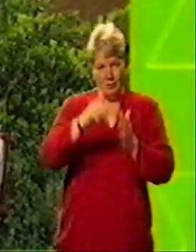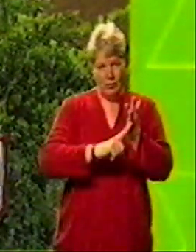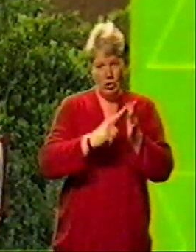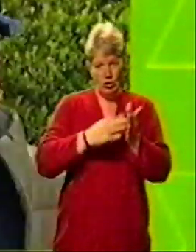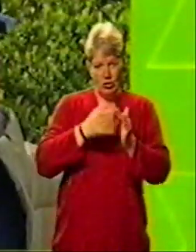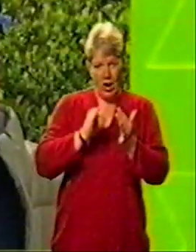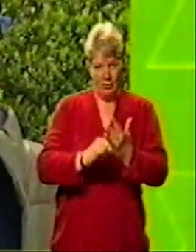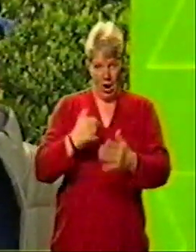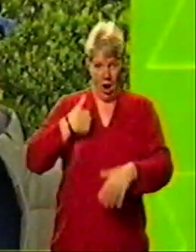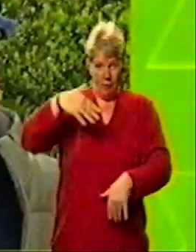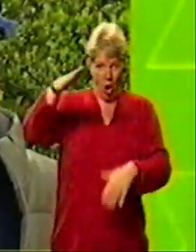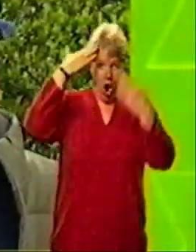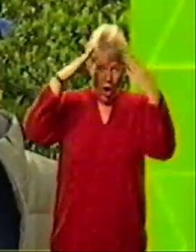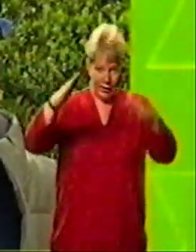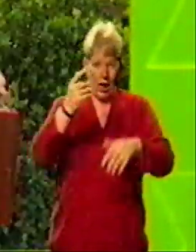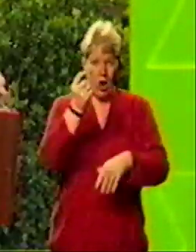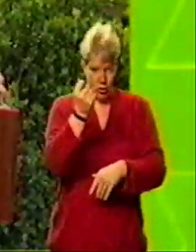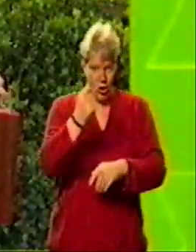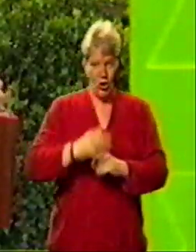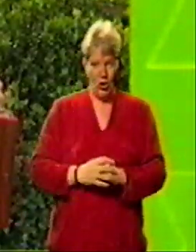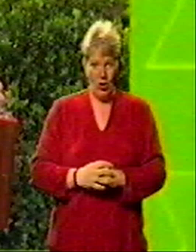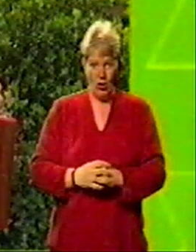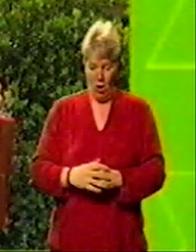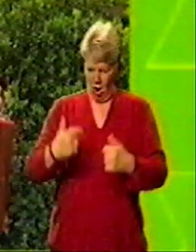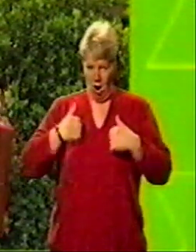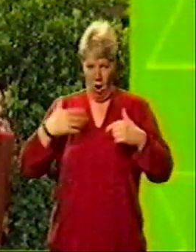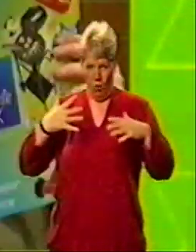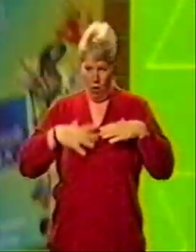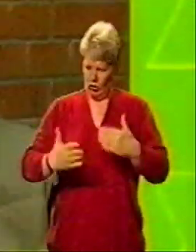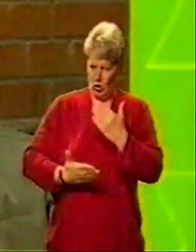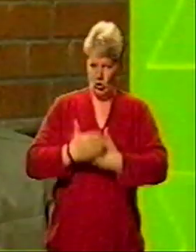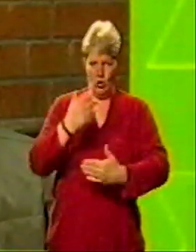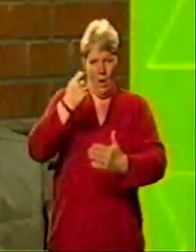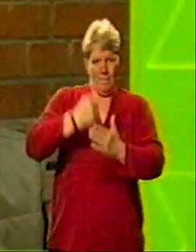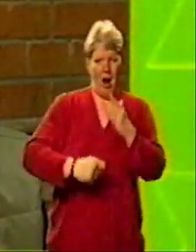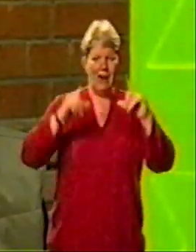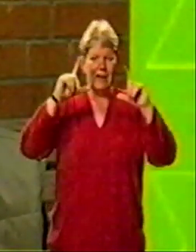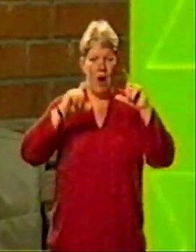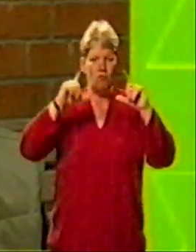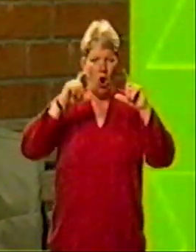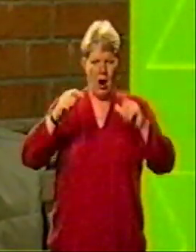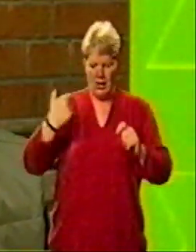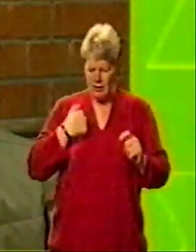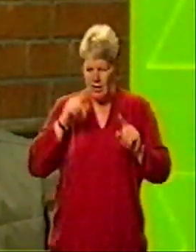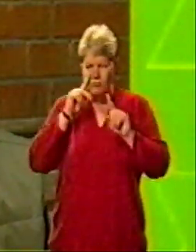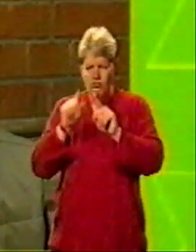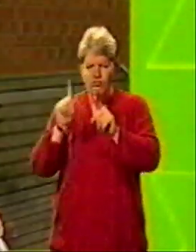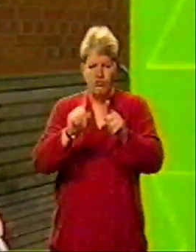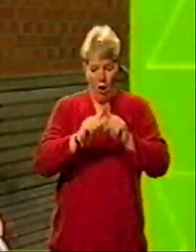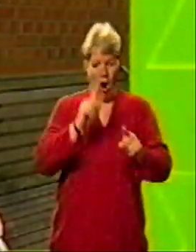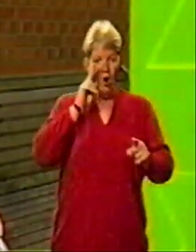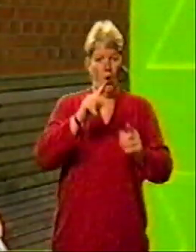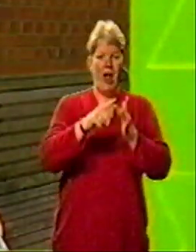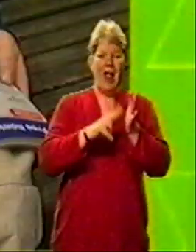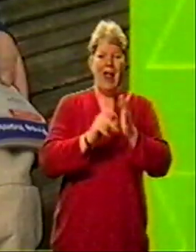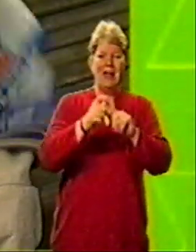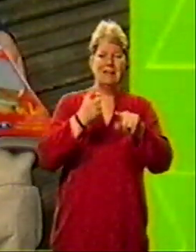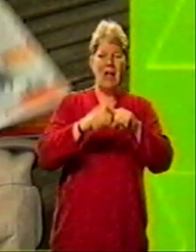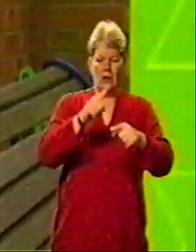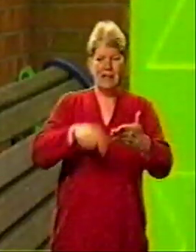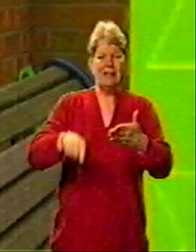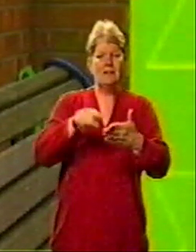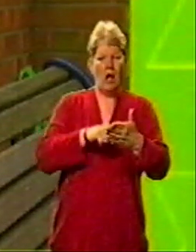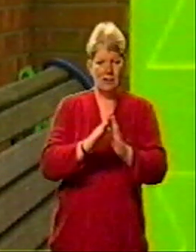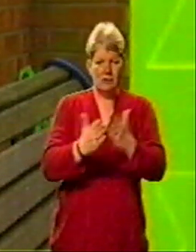I'm going on holiday soon, so I decided to invest in a new camera. I had a look through the Little World Index catalogue to see what it was.